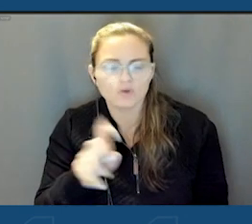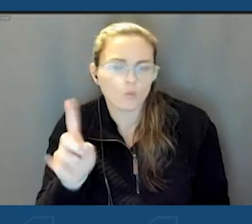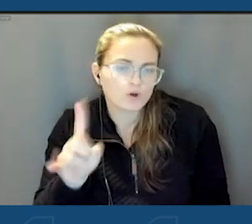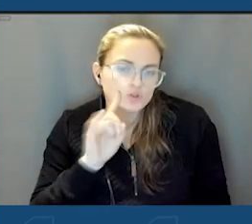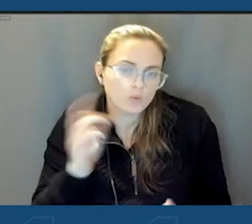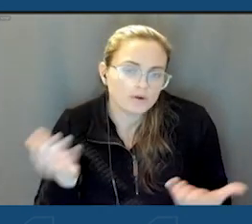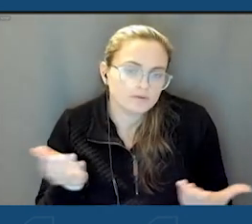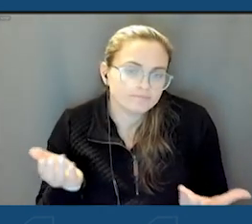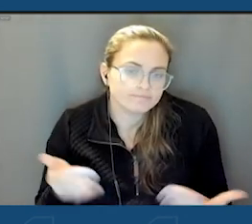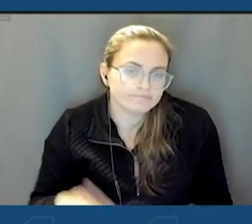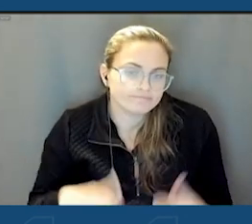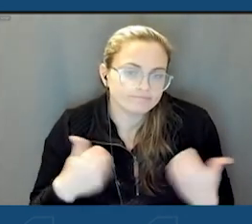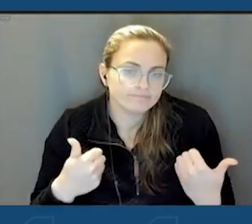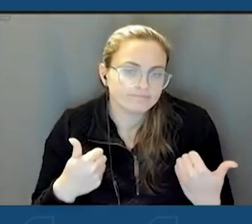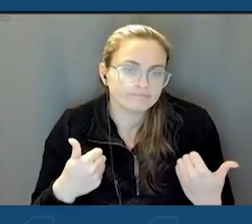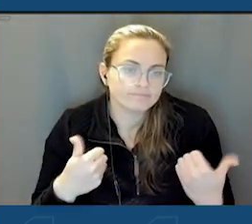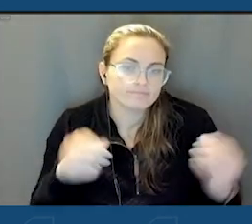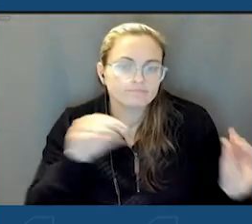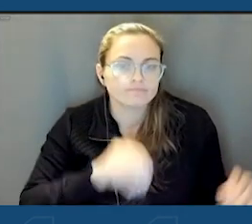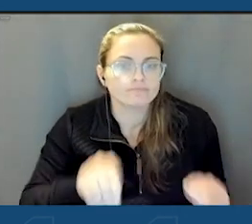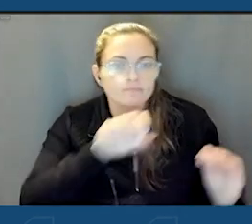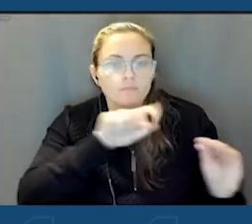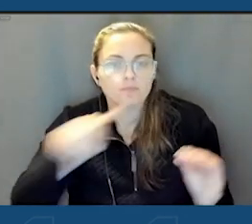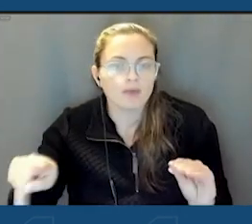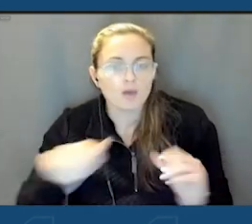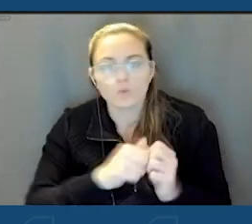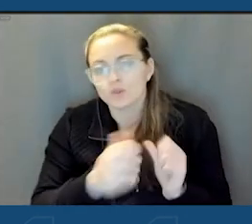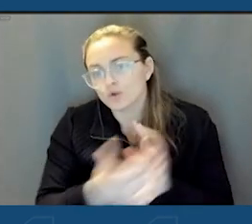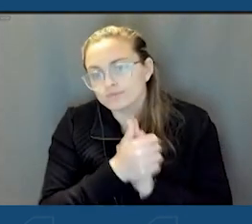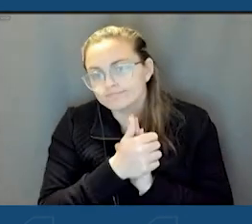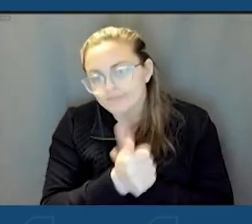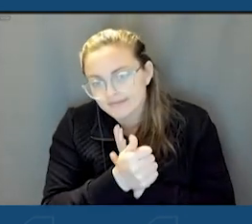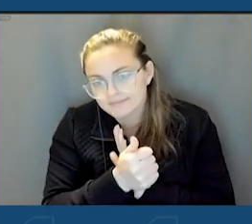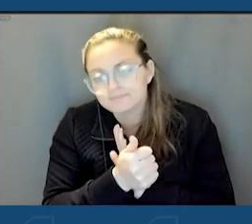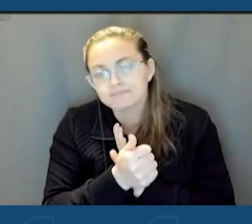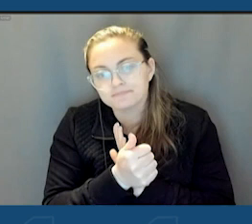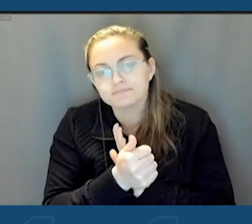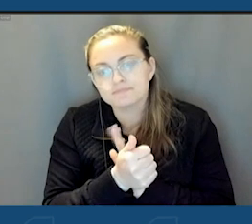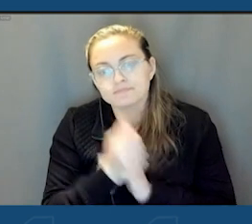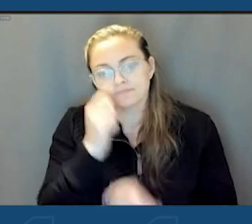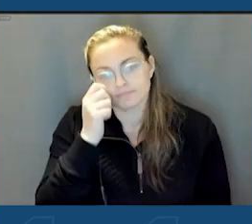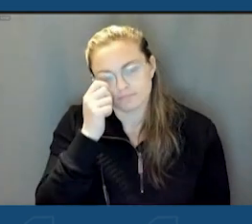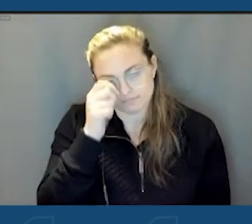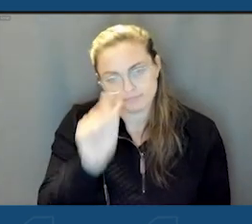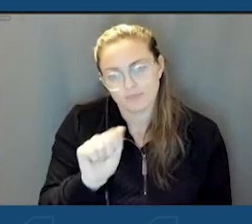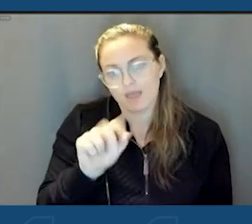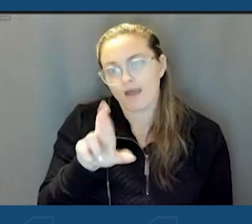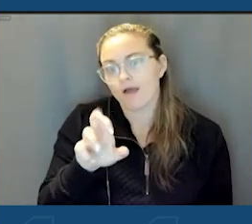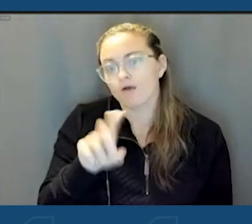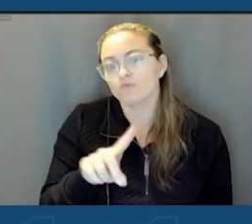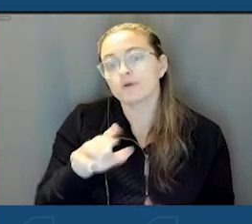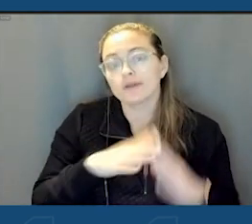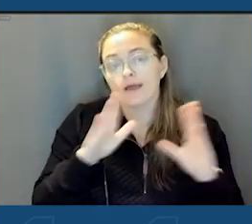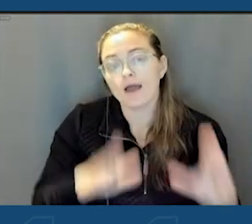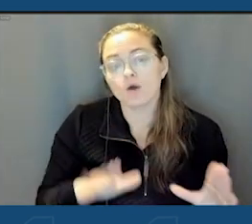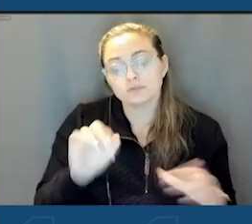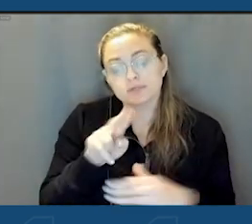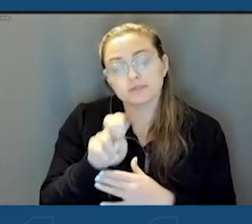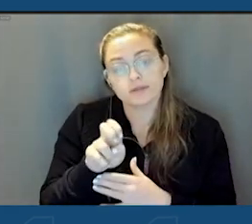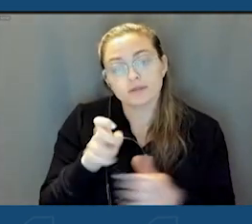be and has brought with her all her talents. Uh, Alfred Housing Executive Director